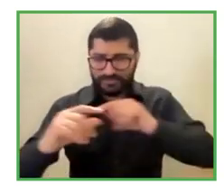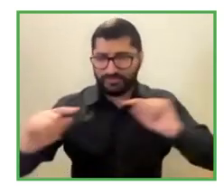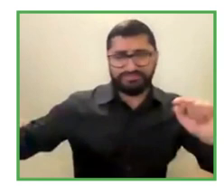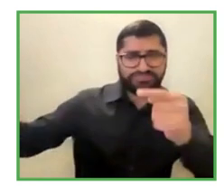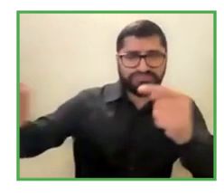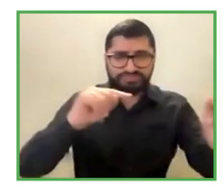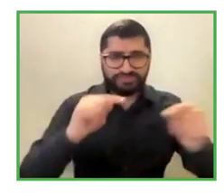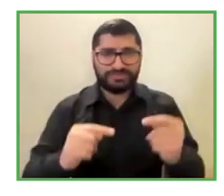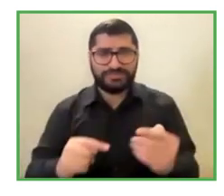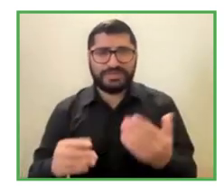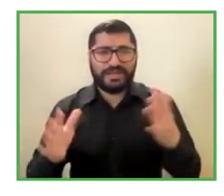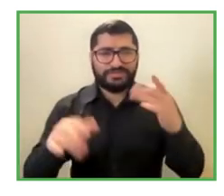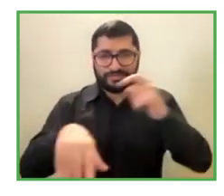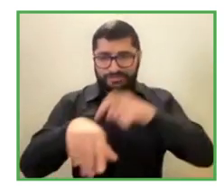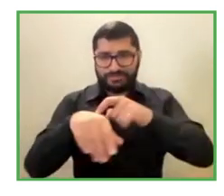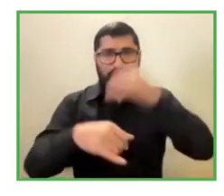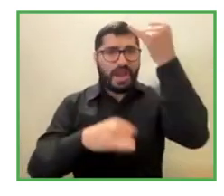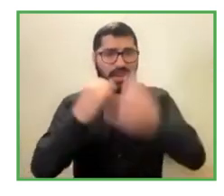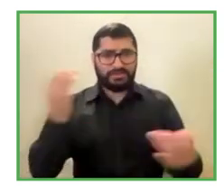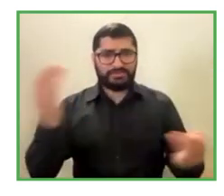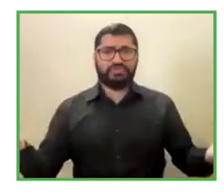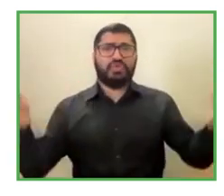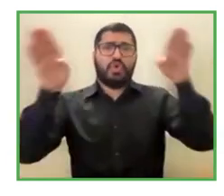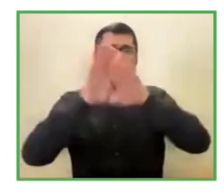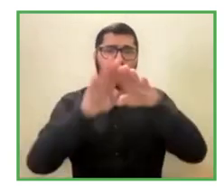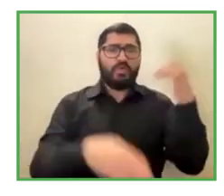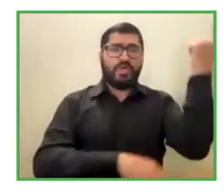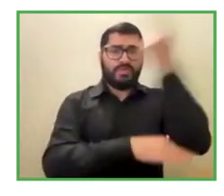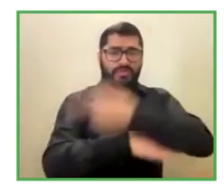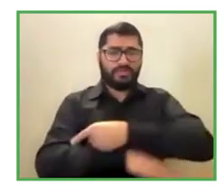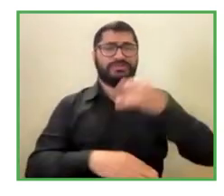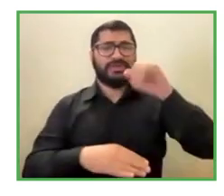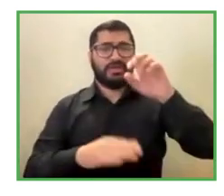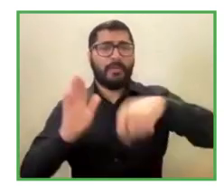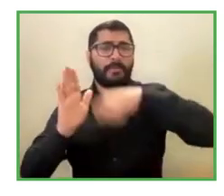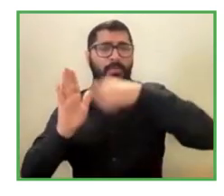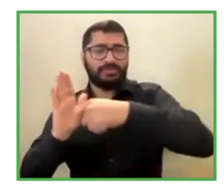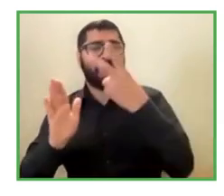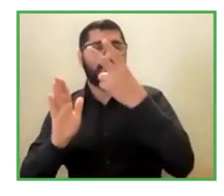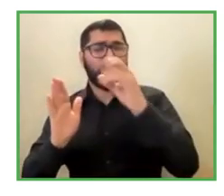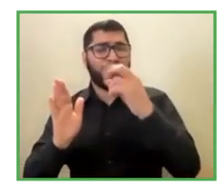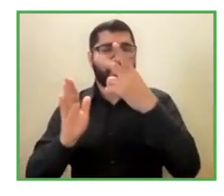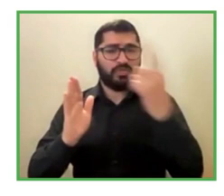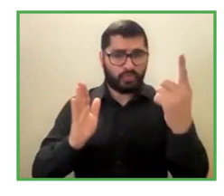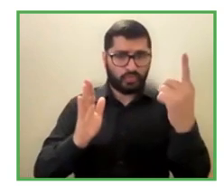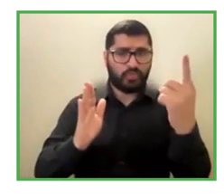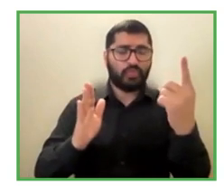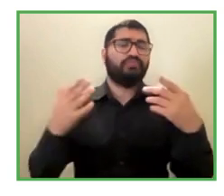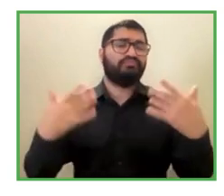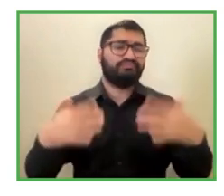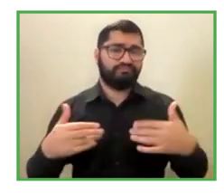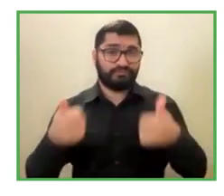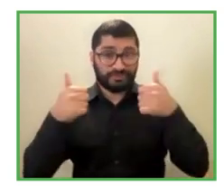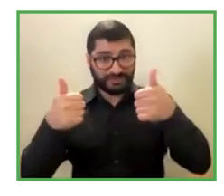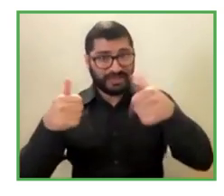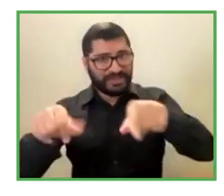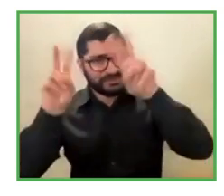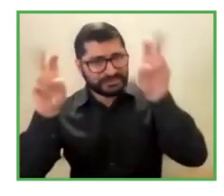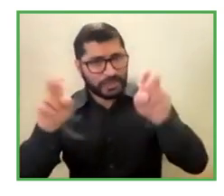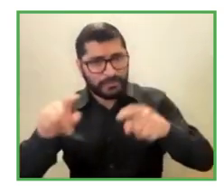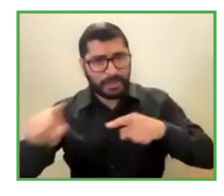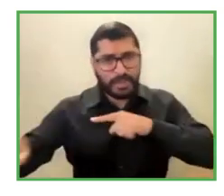this session of Zero Project Latin America 2021, and this session of